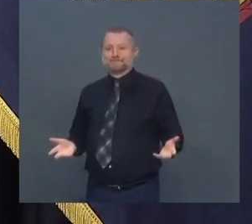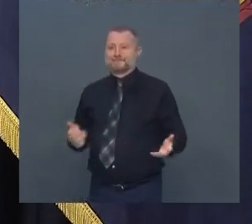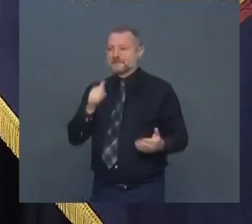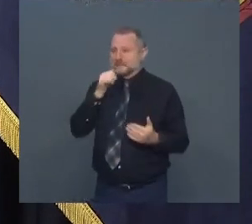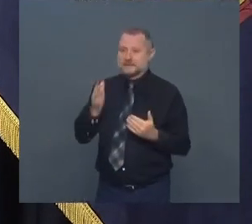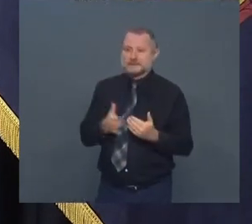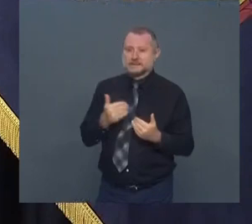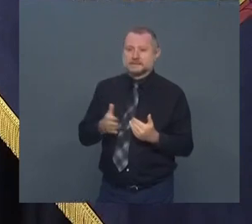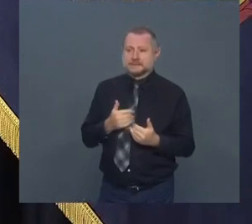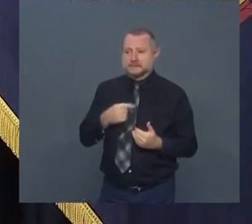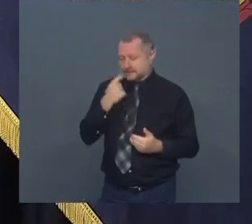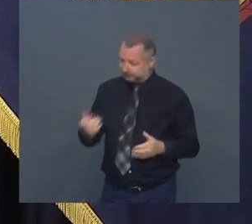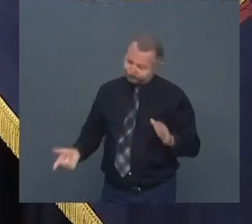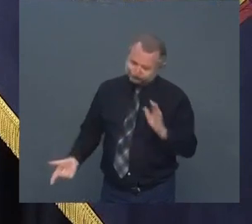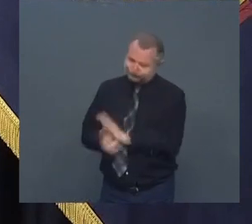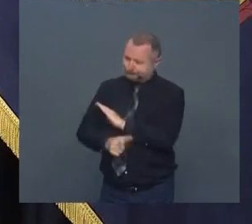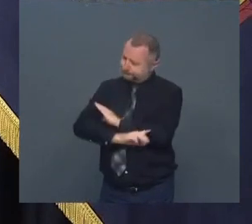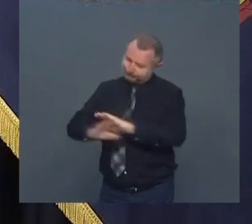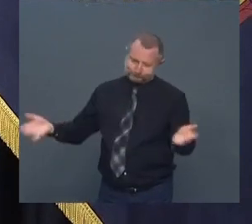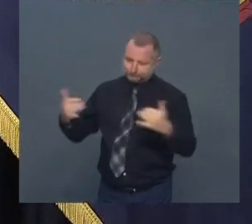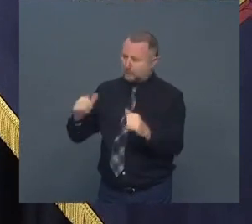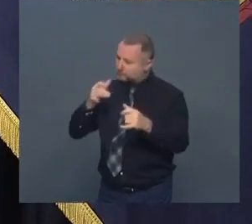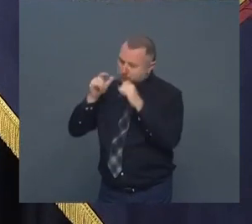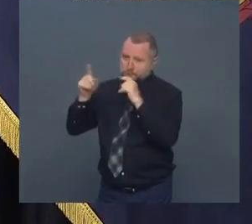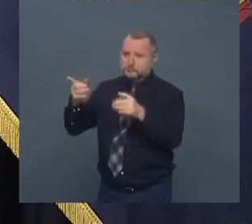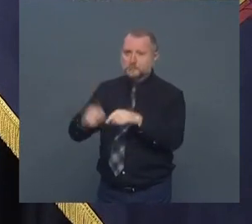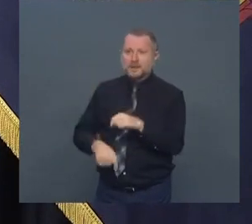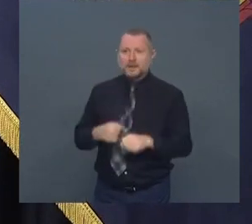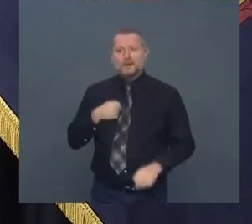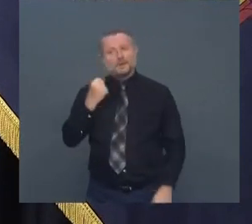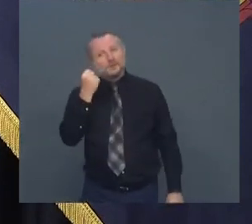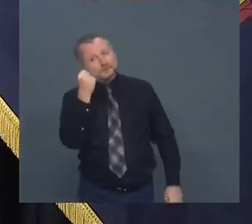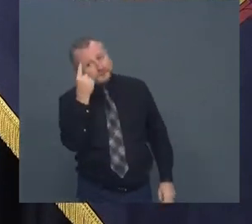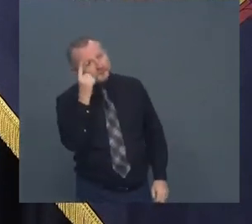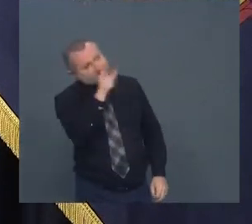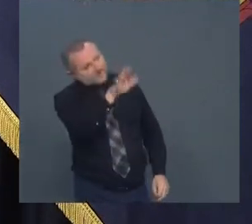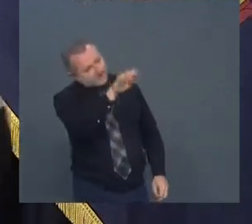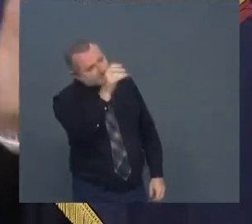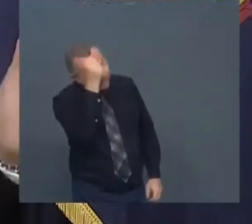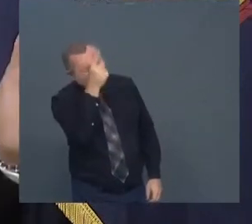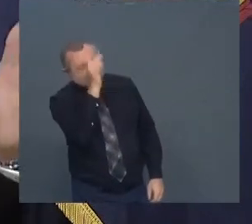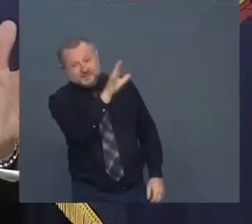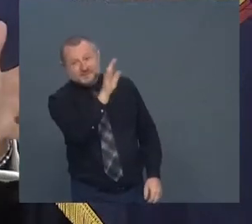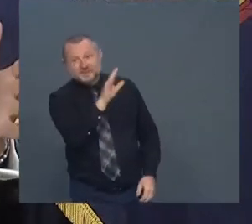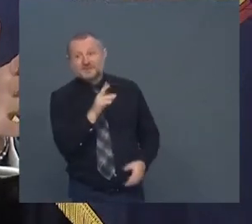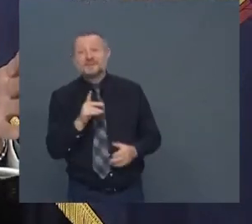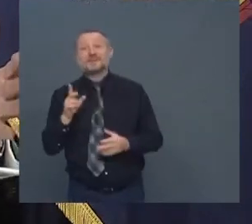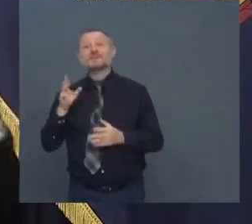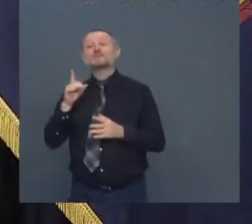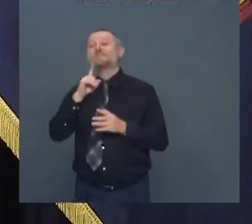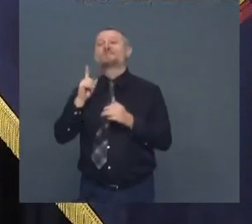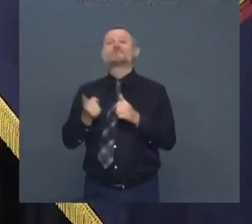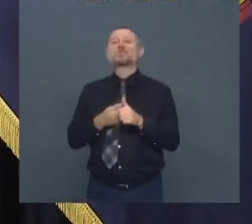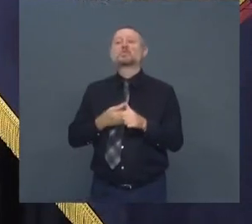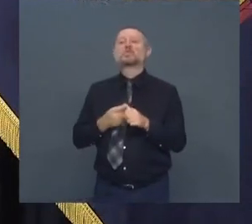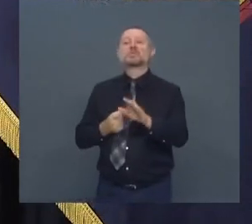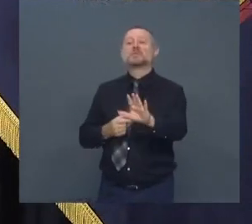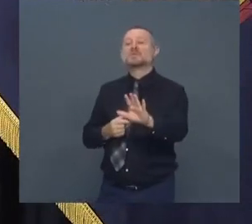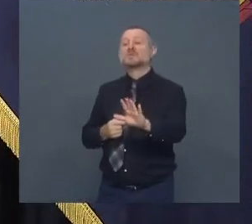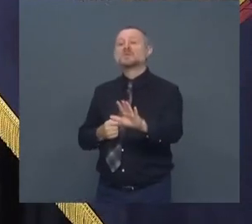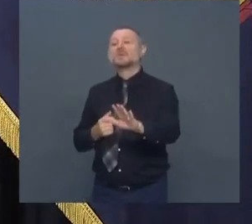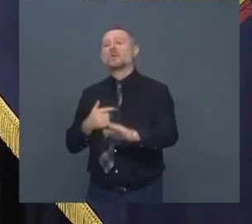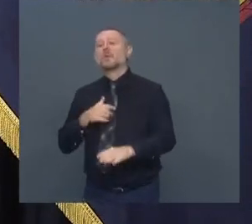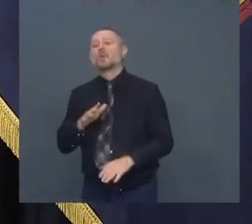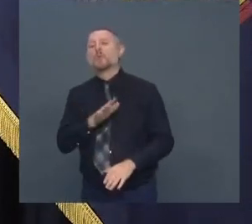parties yeah I get it I get it I first say to them do it in my name